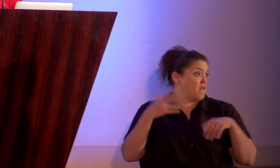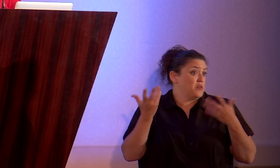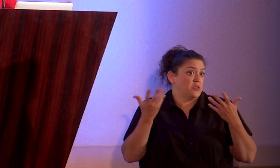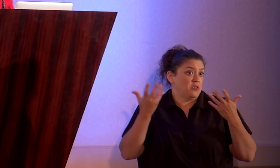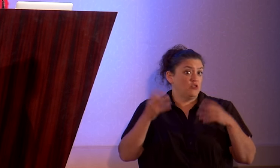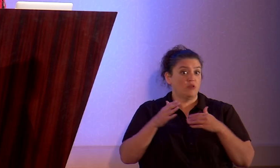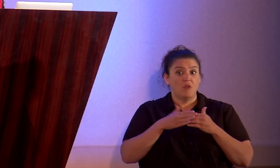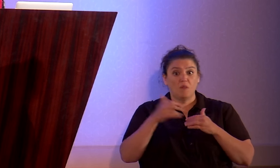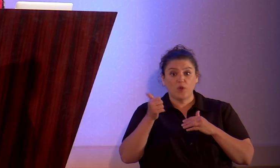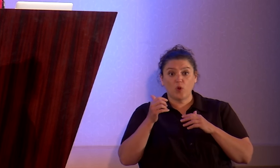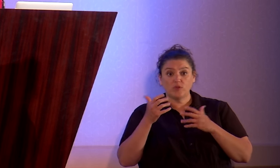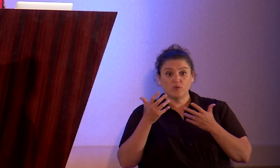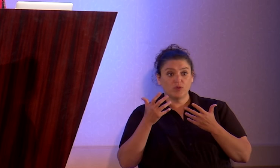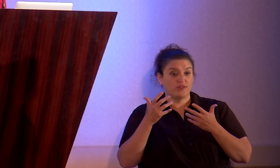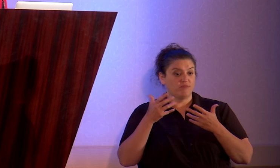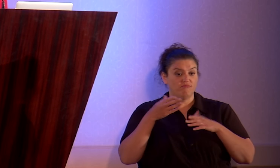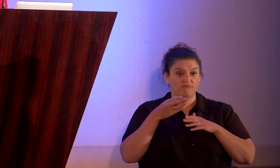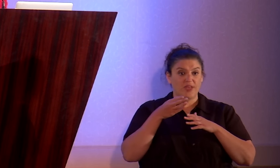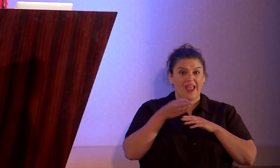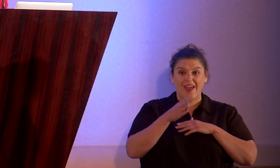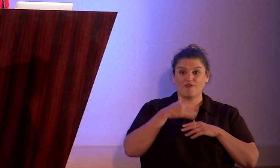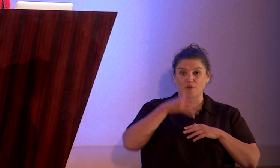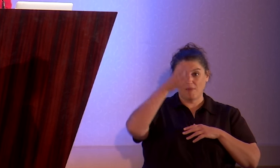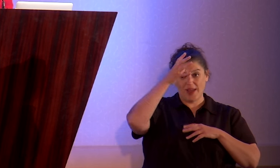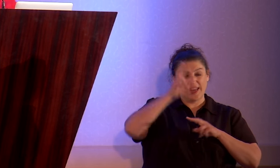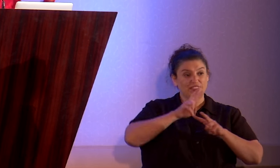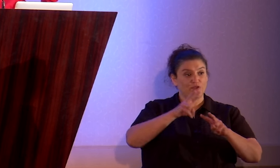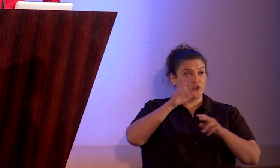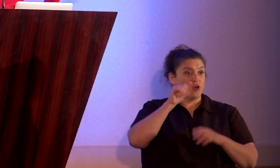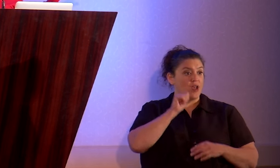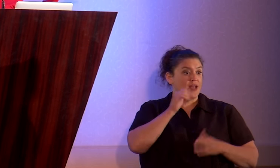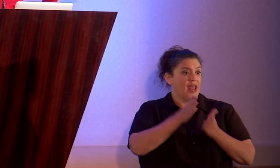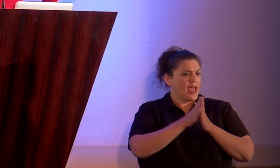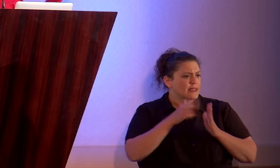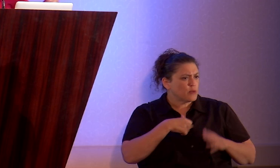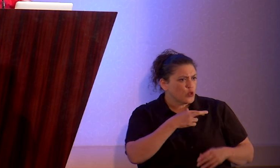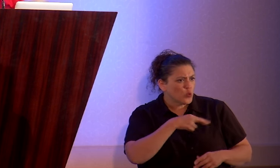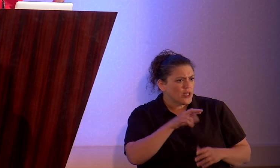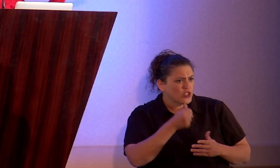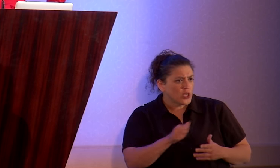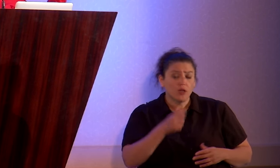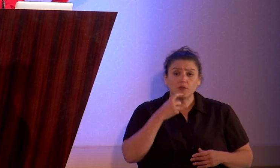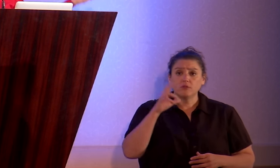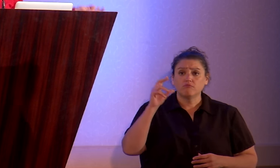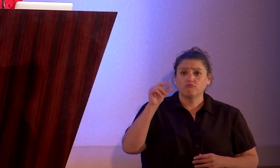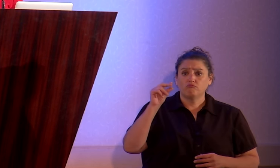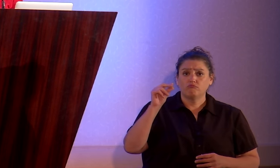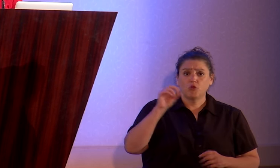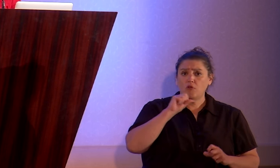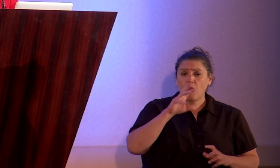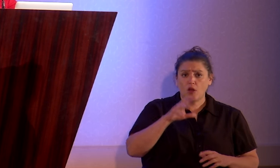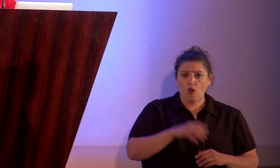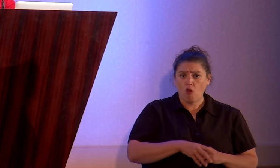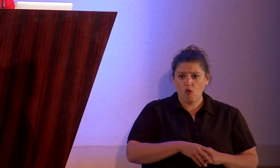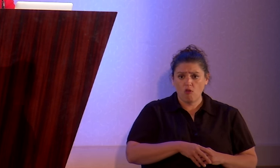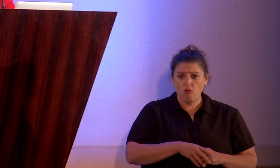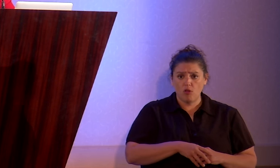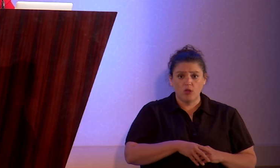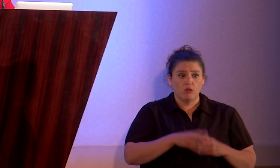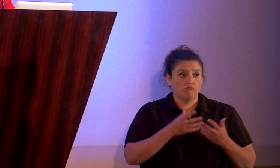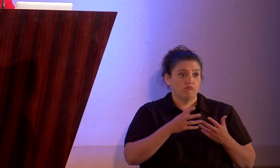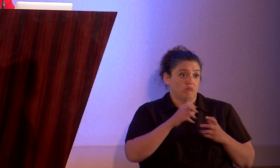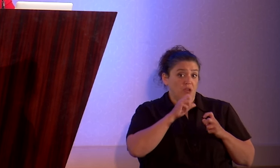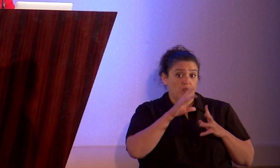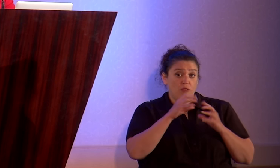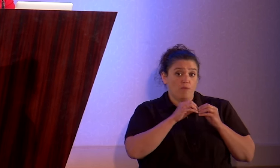to it was a while after my dad's funeral, an aunt asked me if I was religious at all, and I told her, No, not at all. Nothing more was